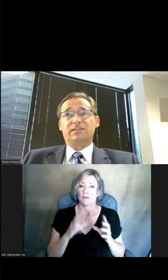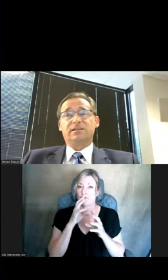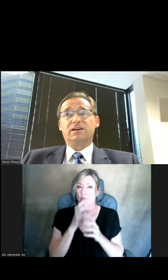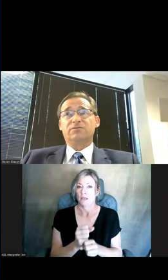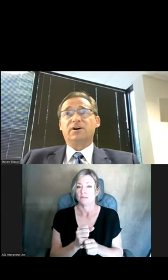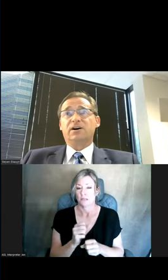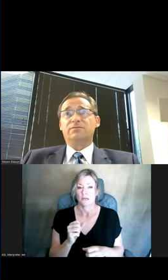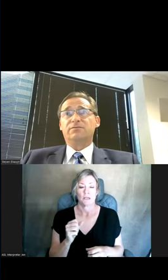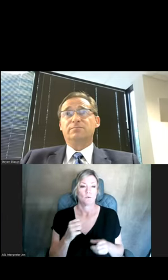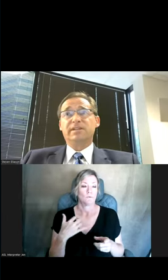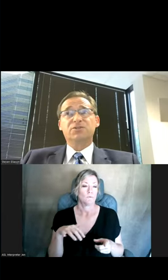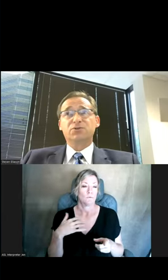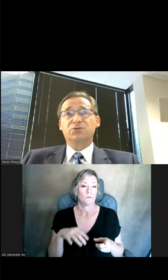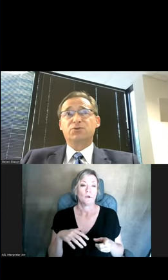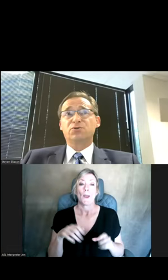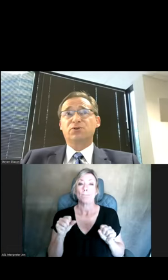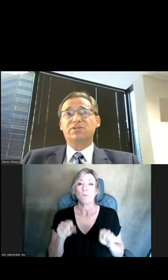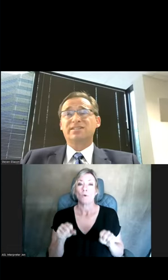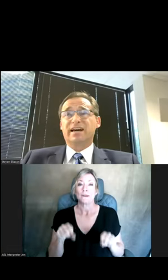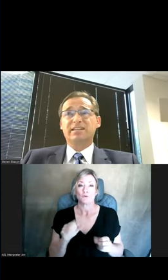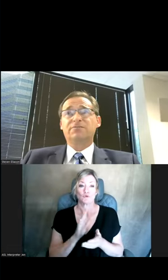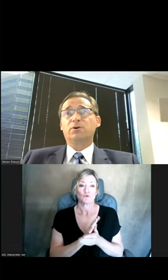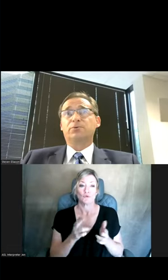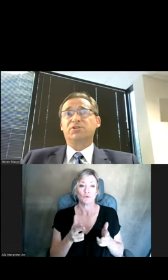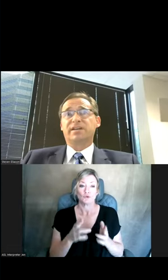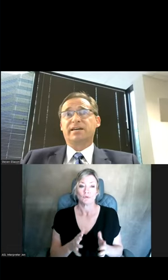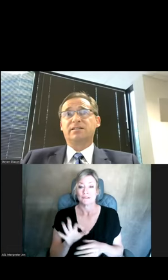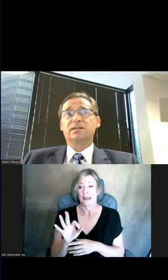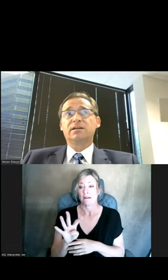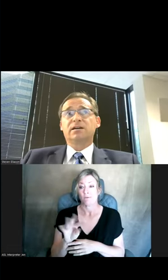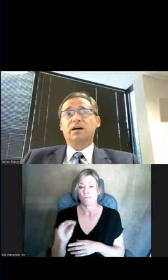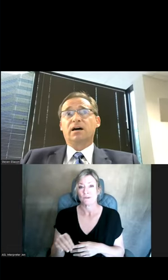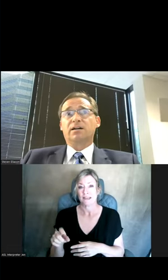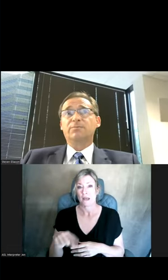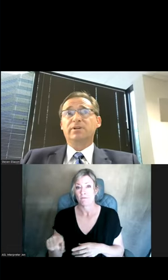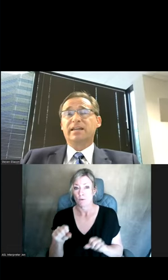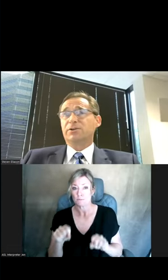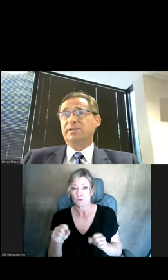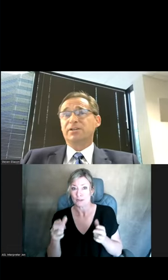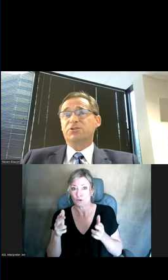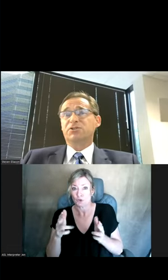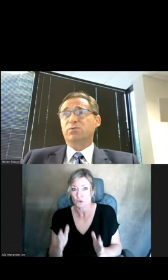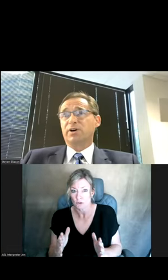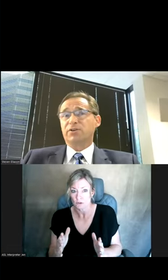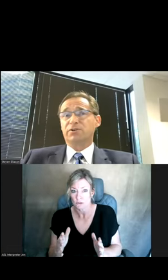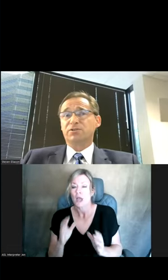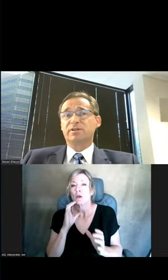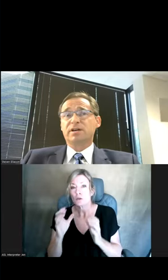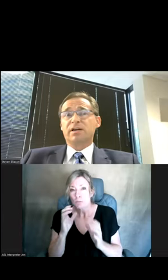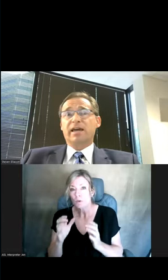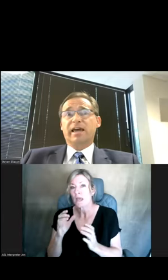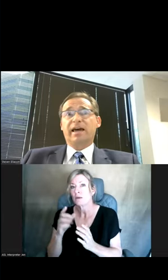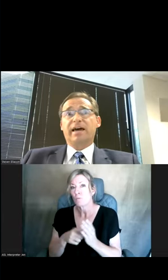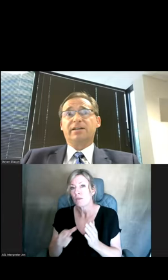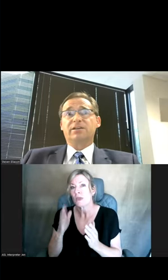data. Of potential school shooters, 94% communicated their intentions with others.